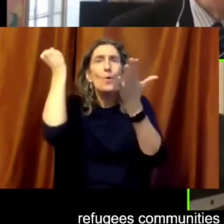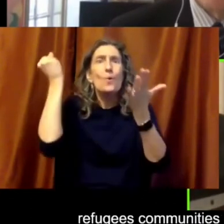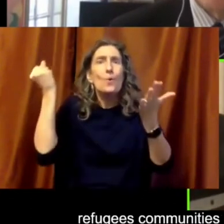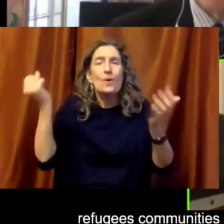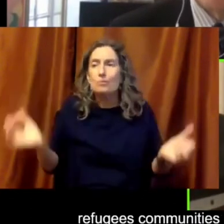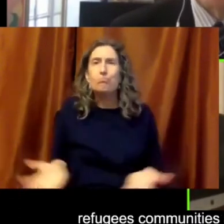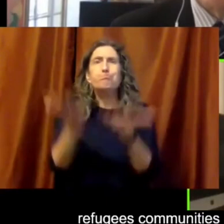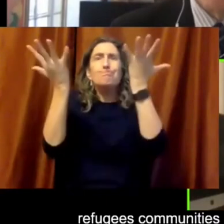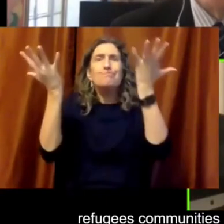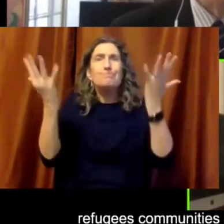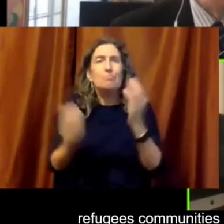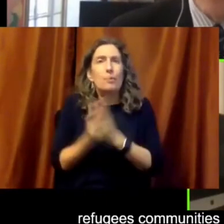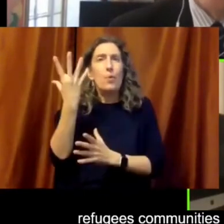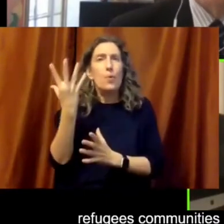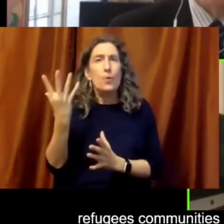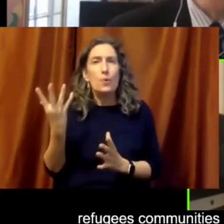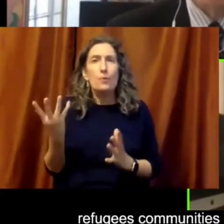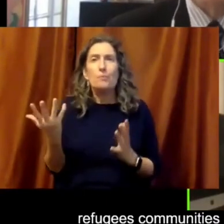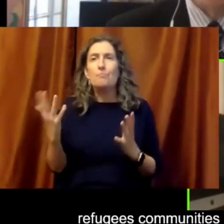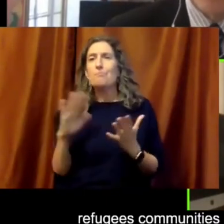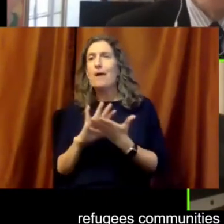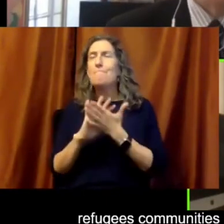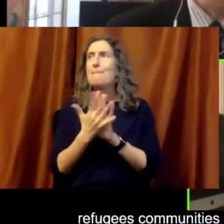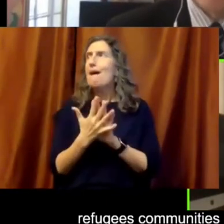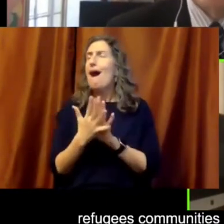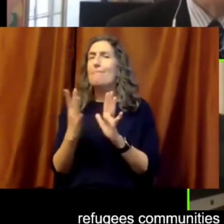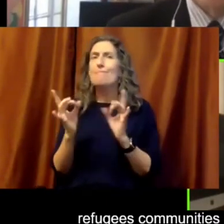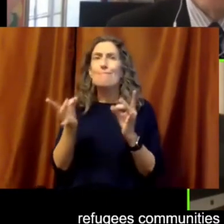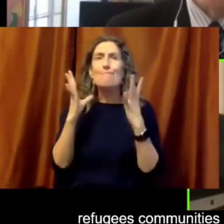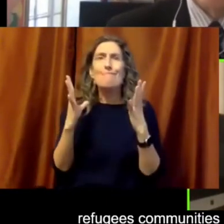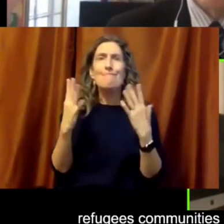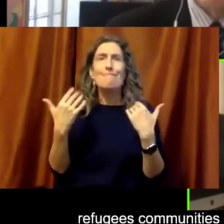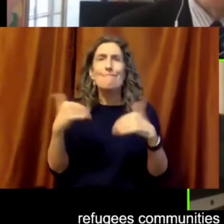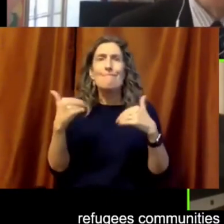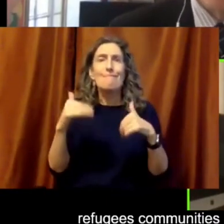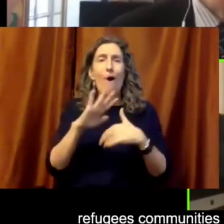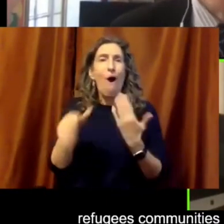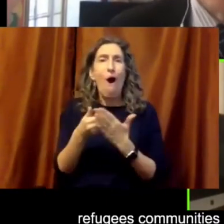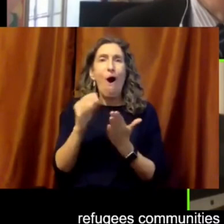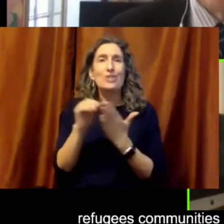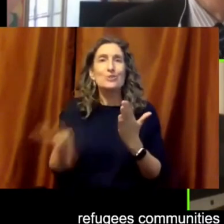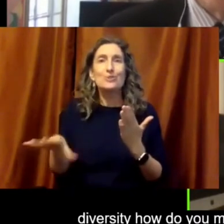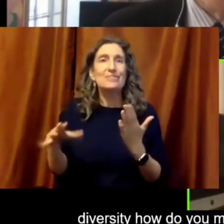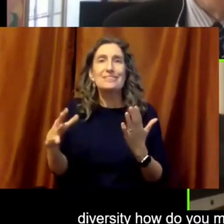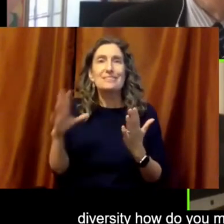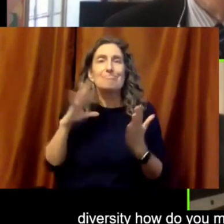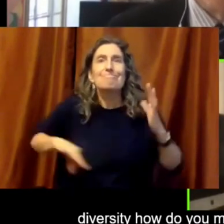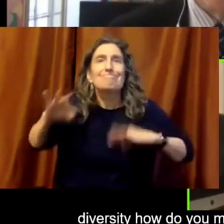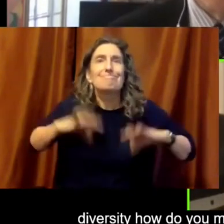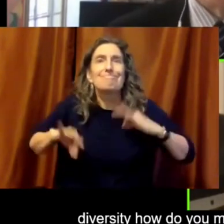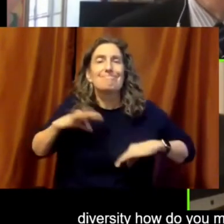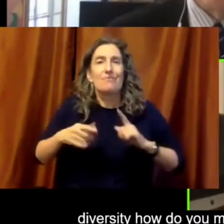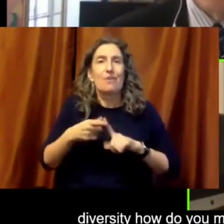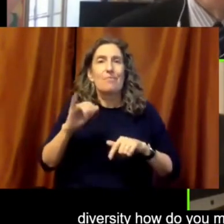how do you make it bloom? How do you make it come to life and be something that all